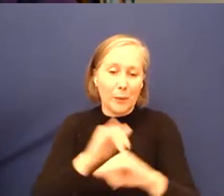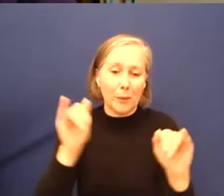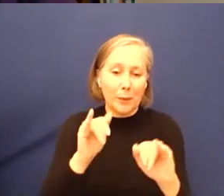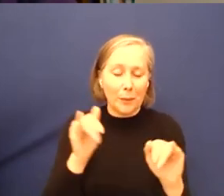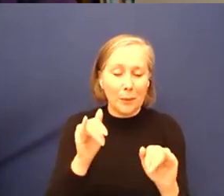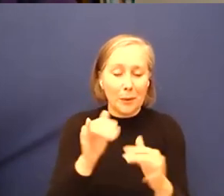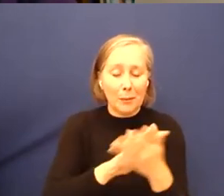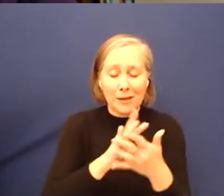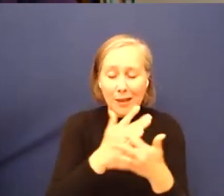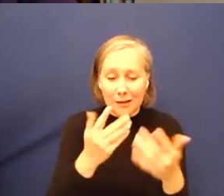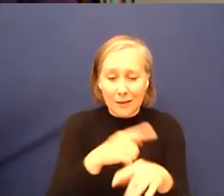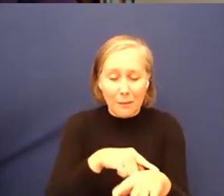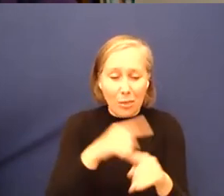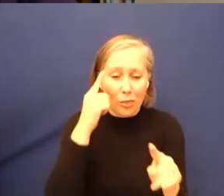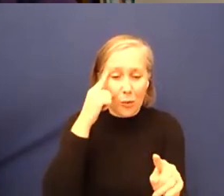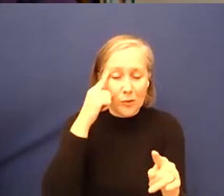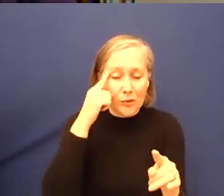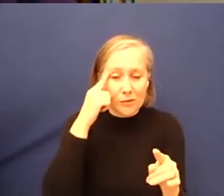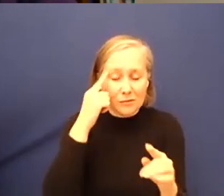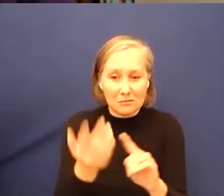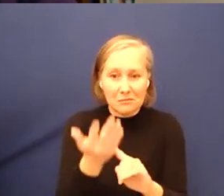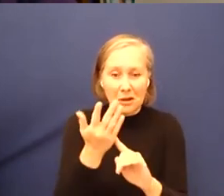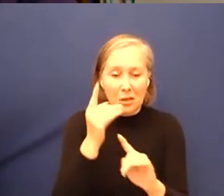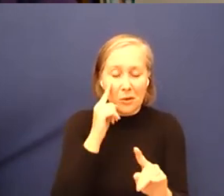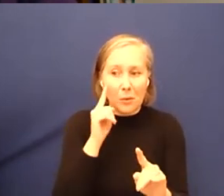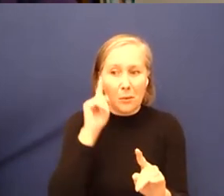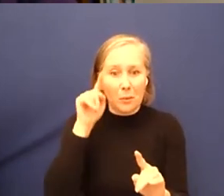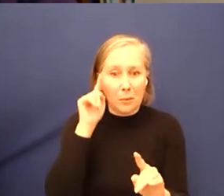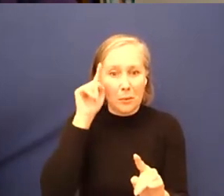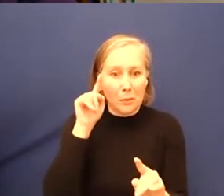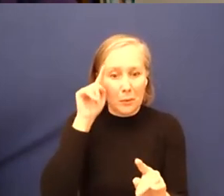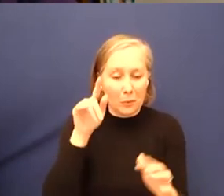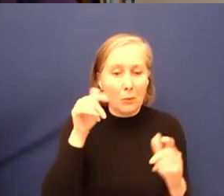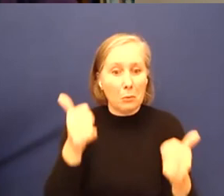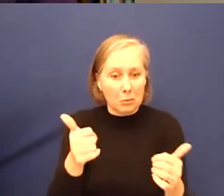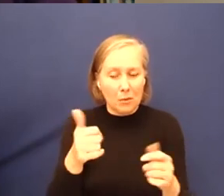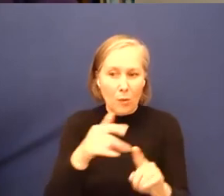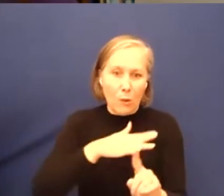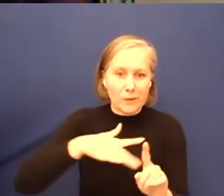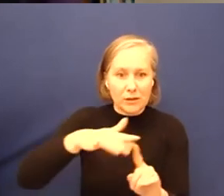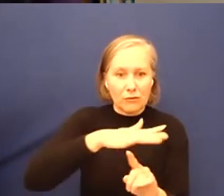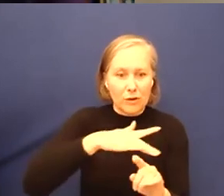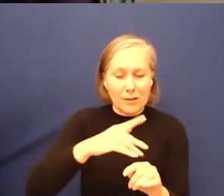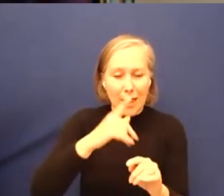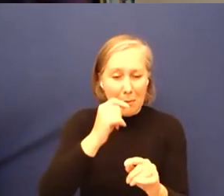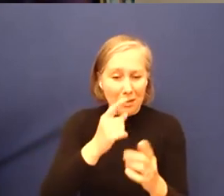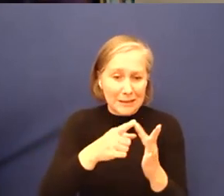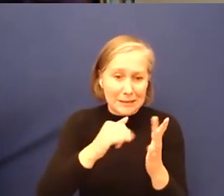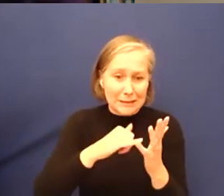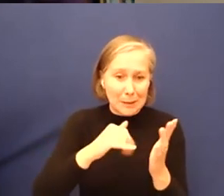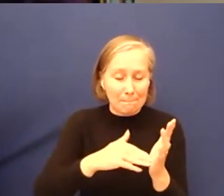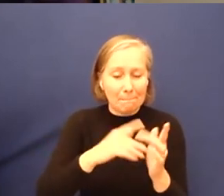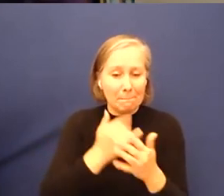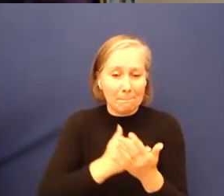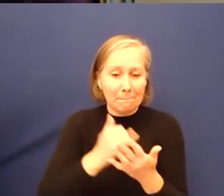these thoughts are cropping up, and don't blame yourself for these thoughts cropping up, like I said, we're surrounded by ableism, is the fact that it's not your